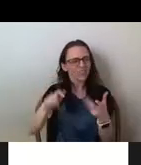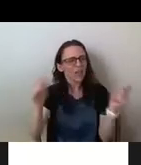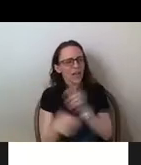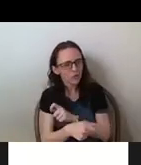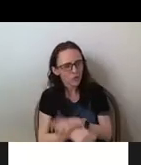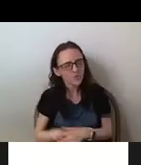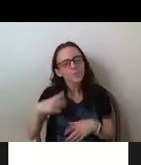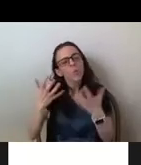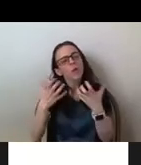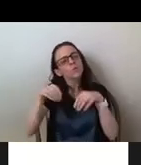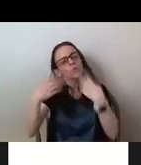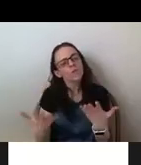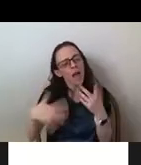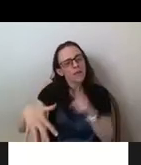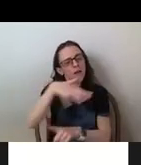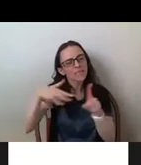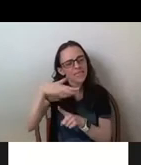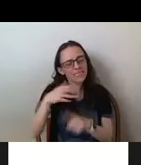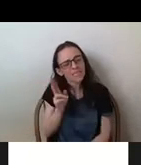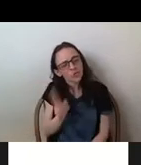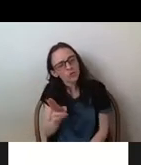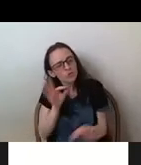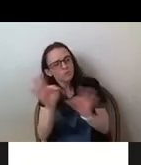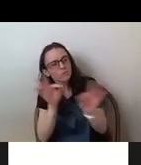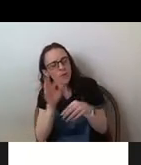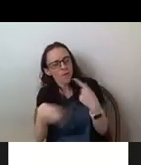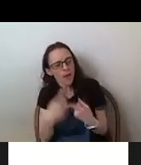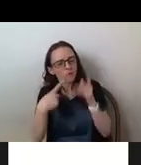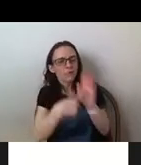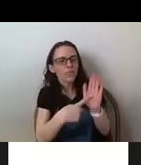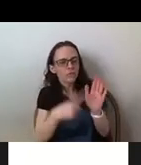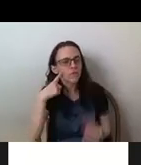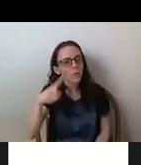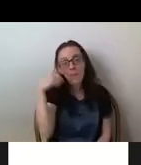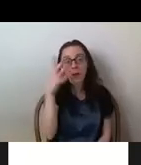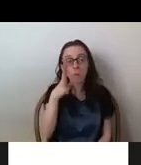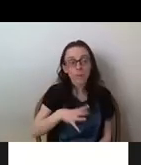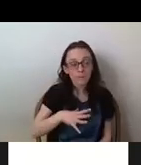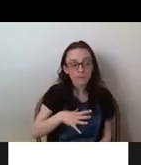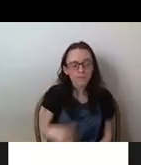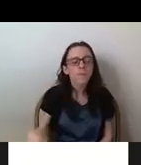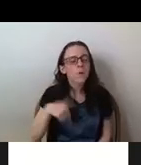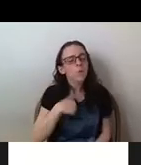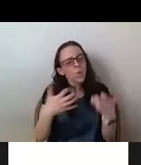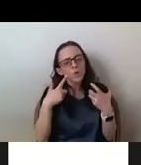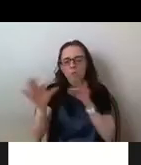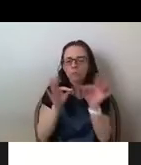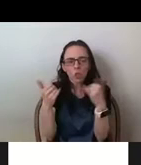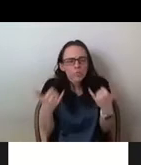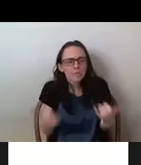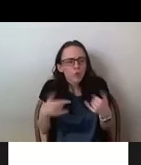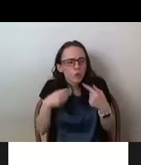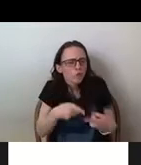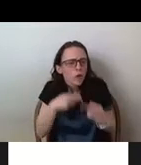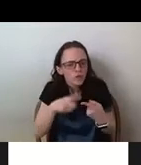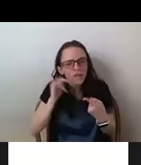context for black women's representation. And we also want the exhibition to situate within contemporary struggles that address racial